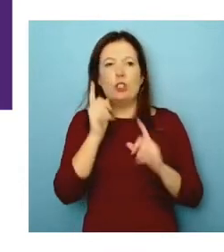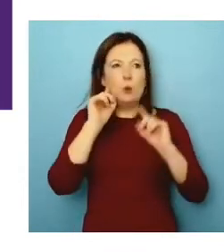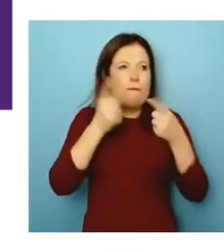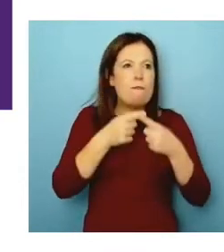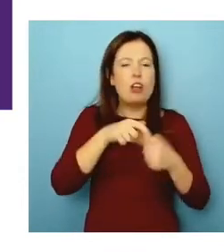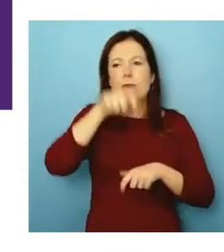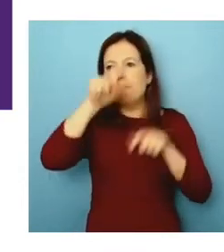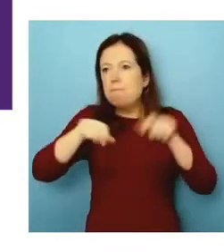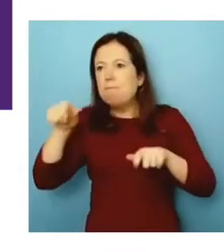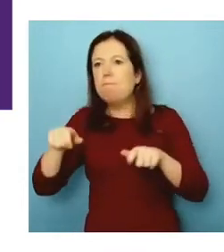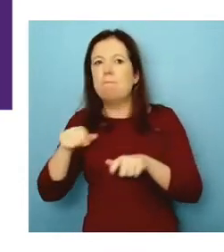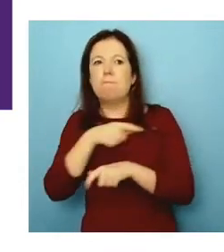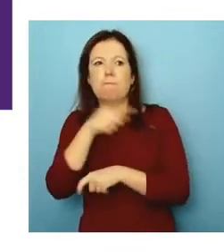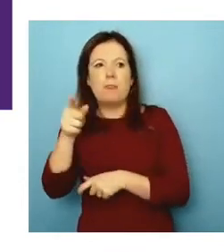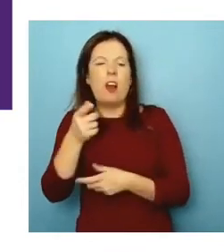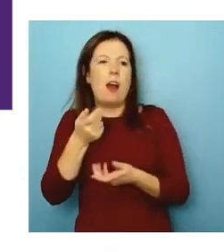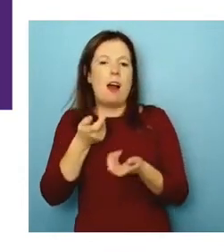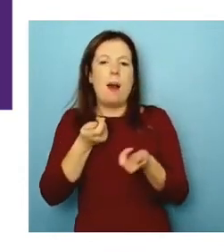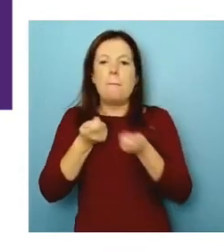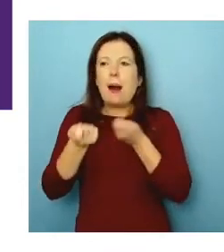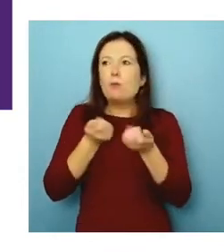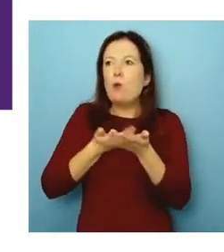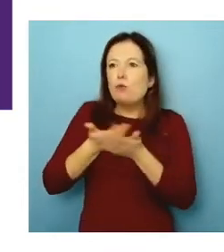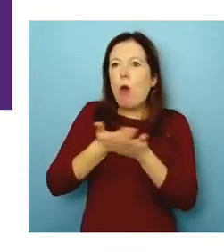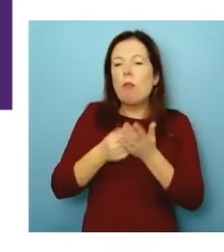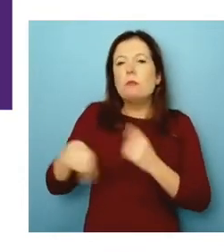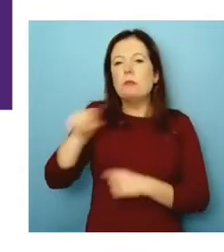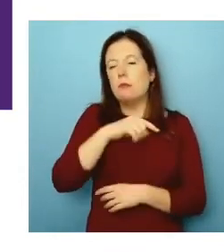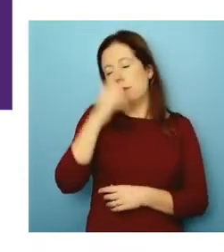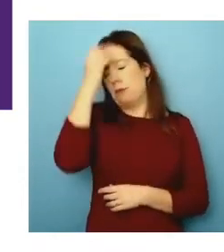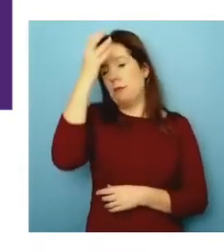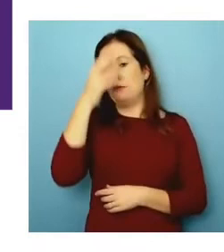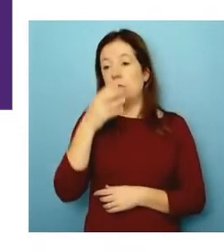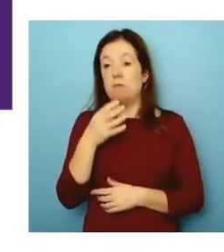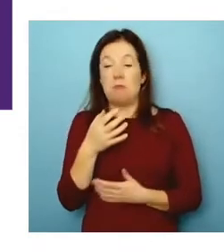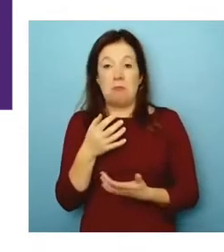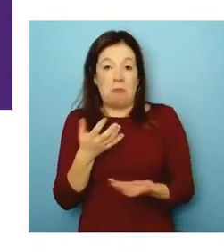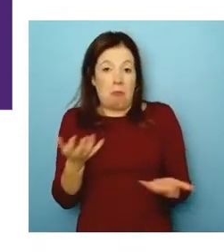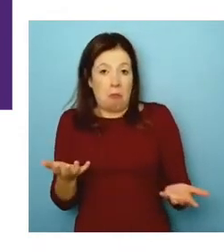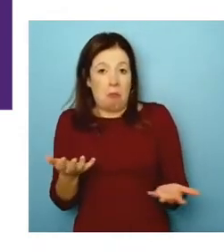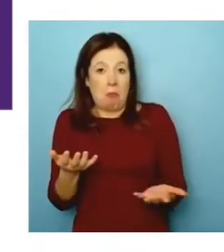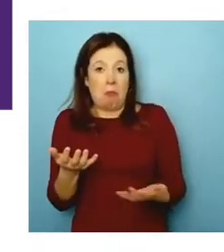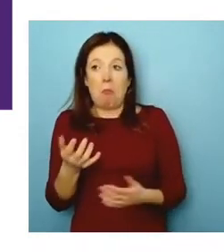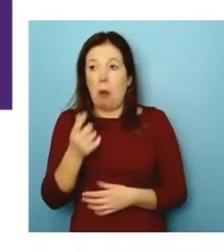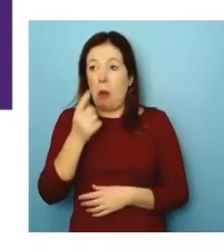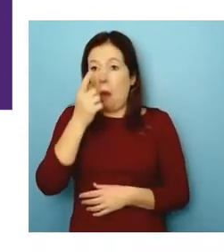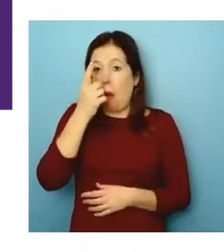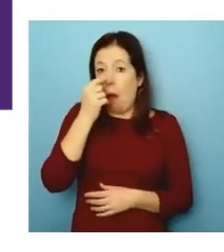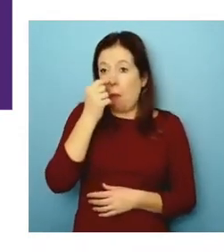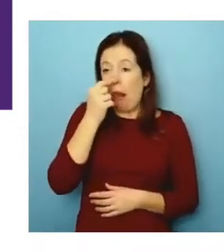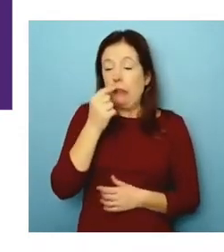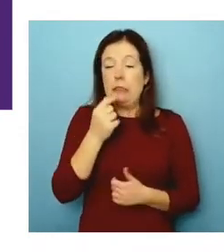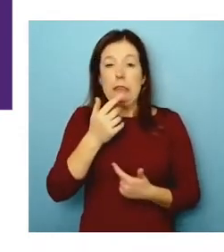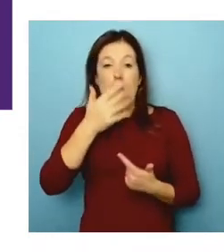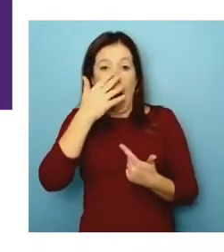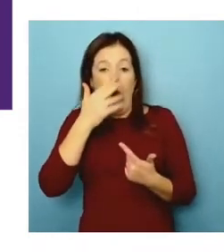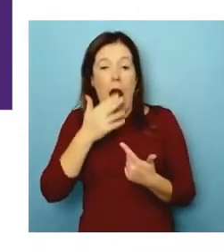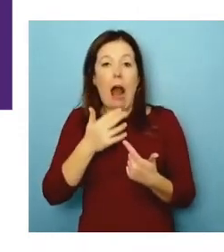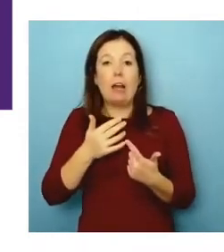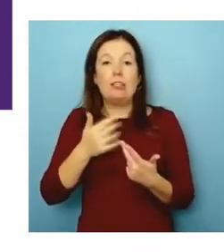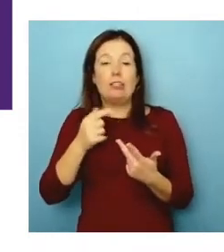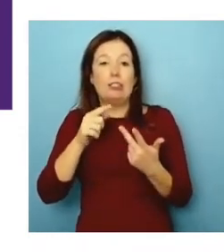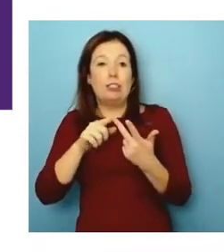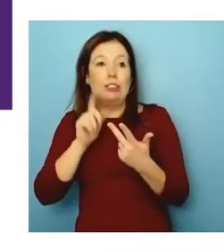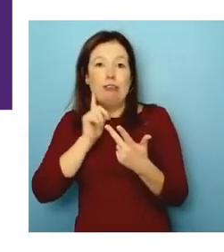uh, other management consultancies that show you that if you have a variance by ability, as well as age, gender and race.